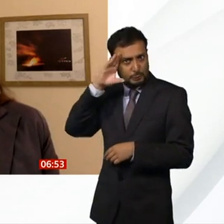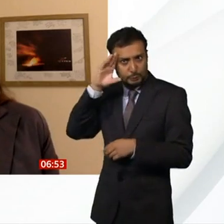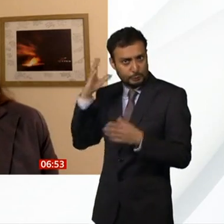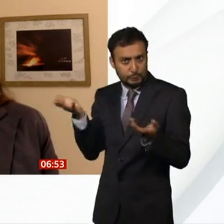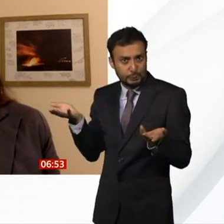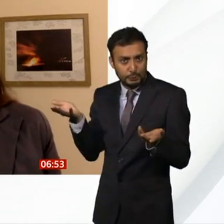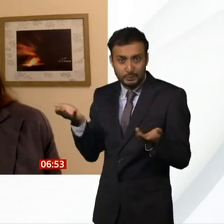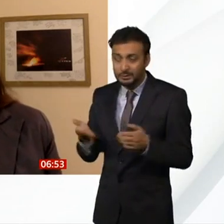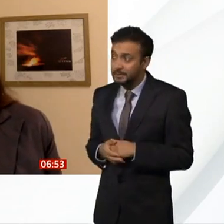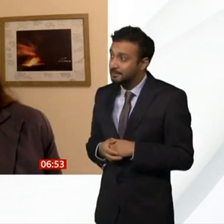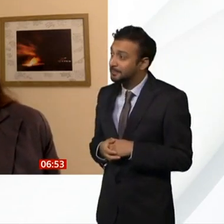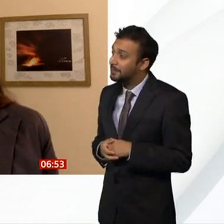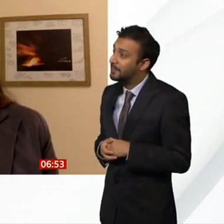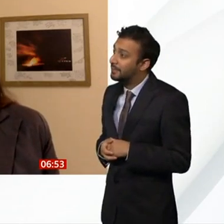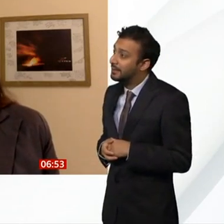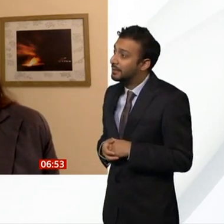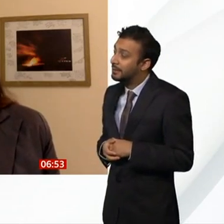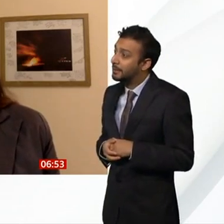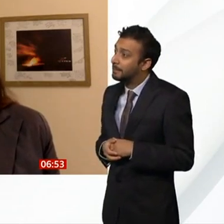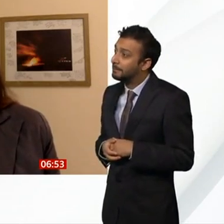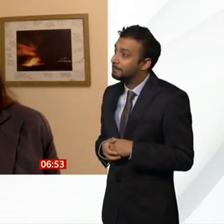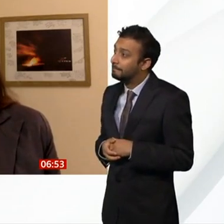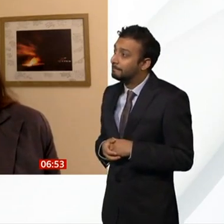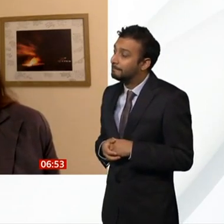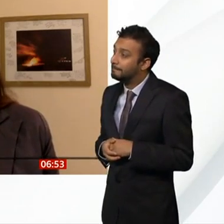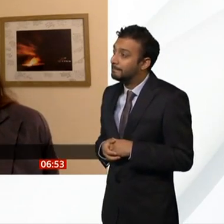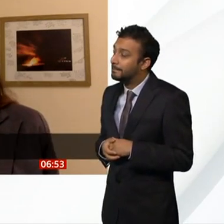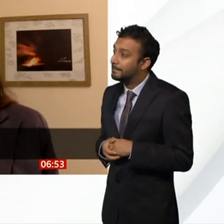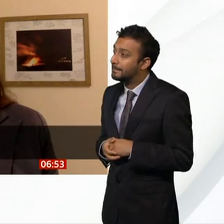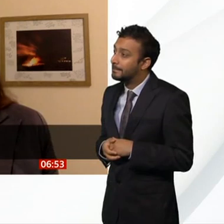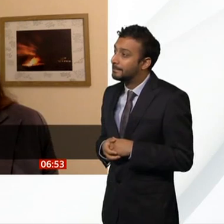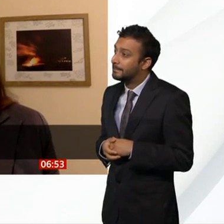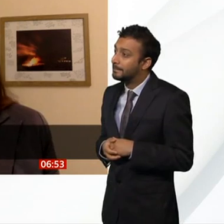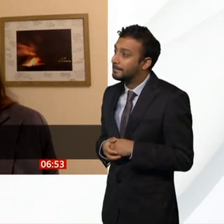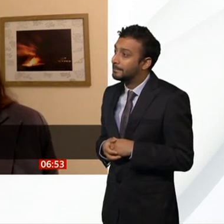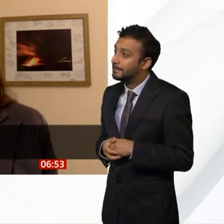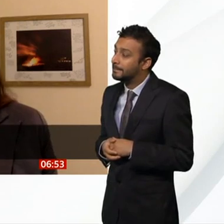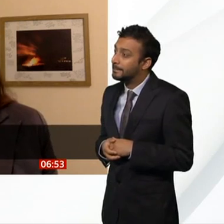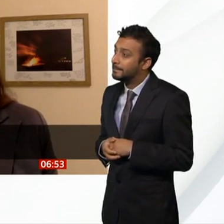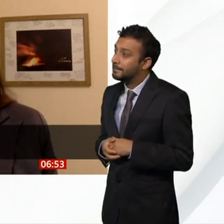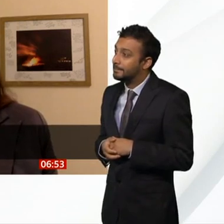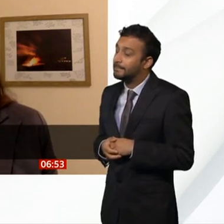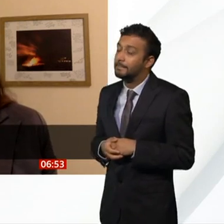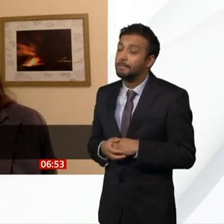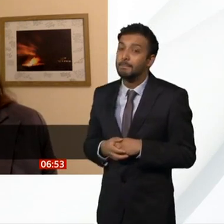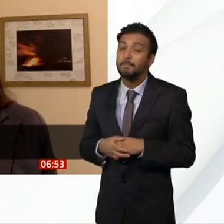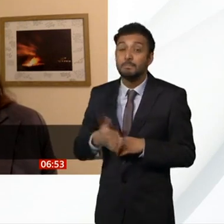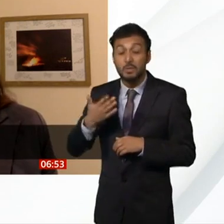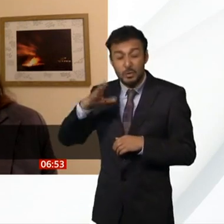Well, to answer your first question, it shouldn't be too dangerous to people's lives.